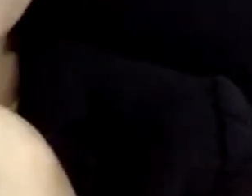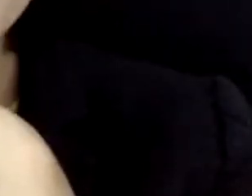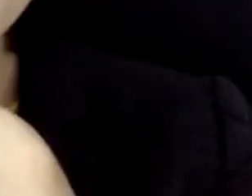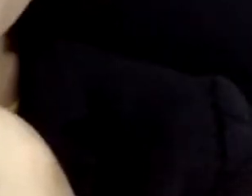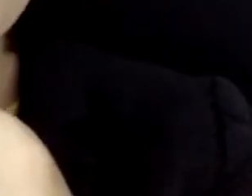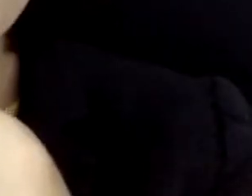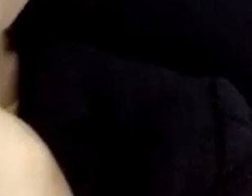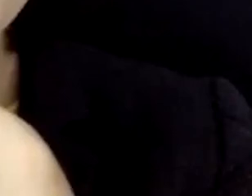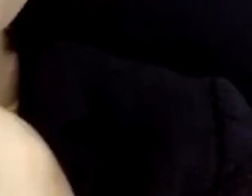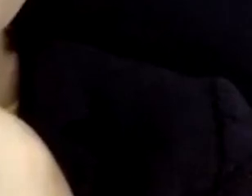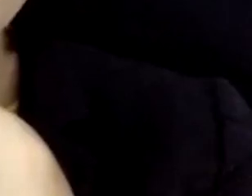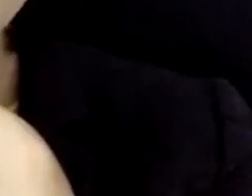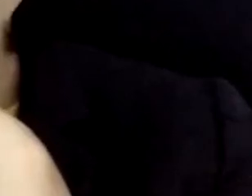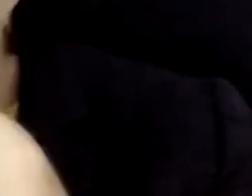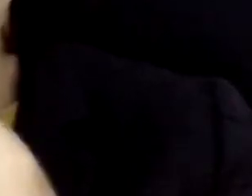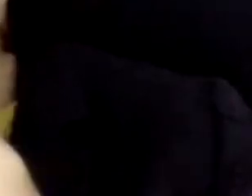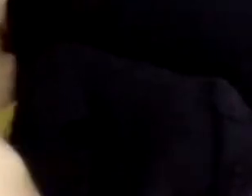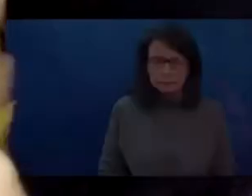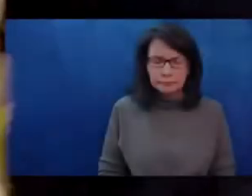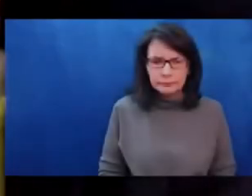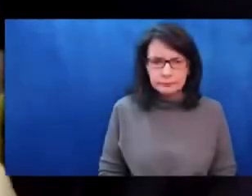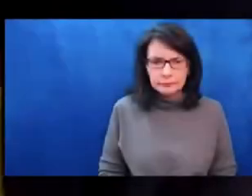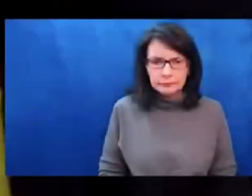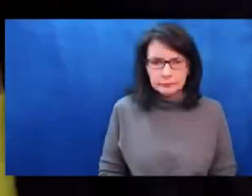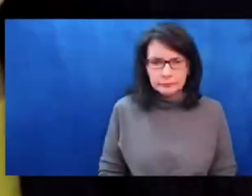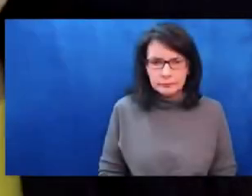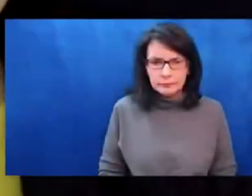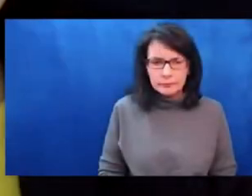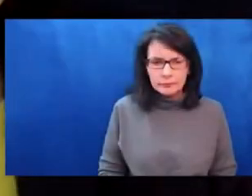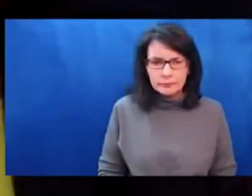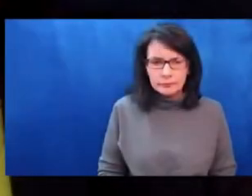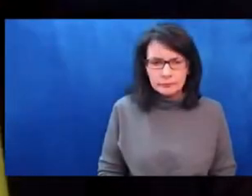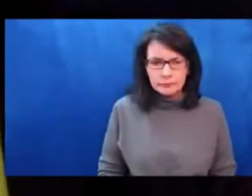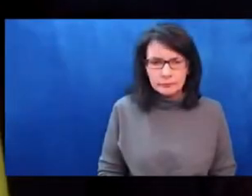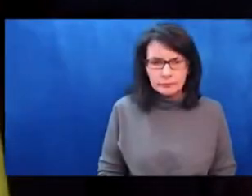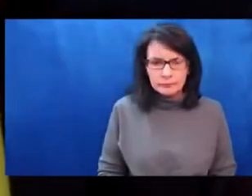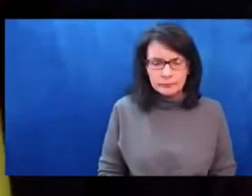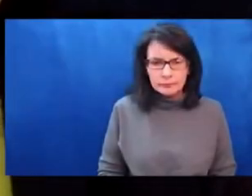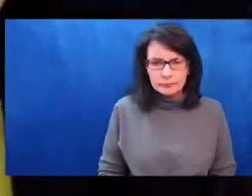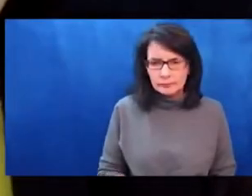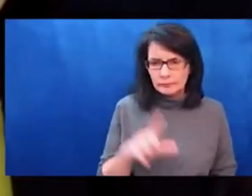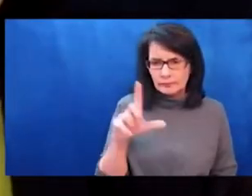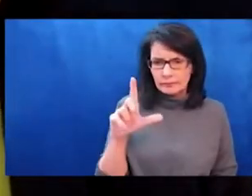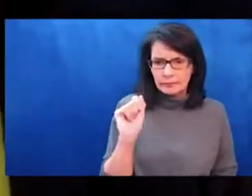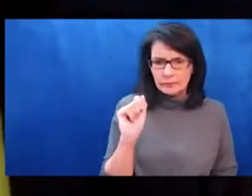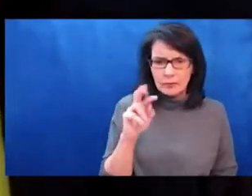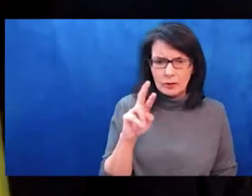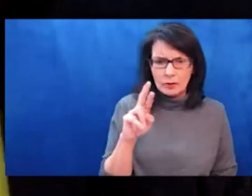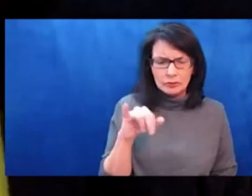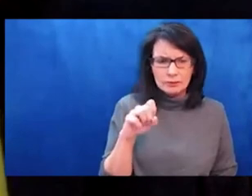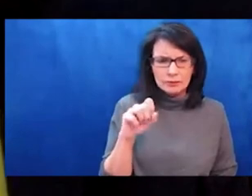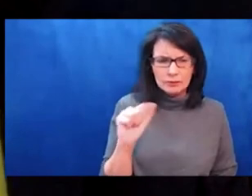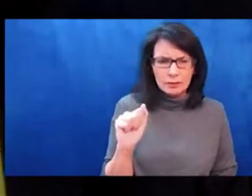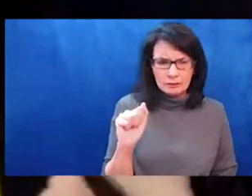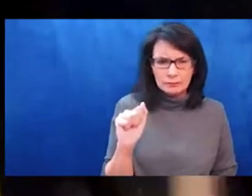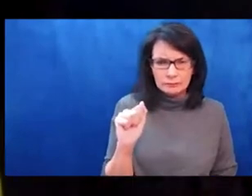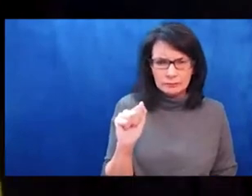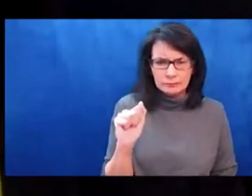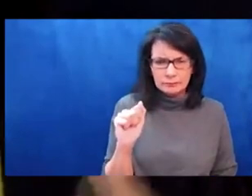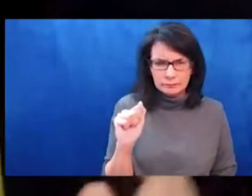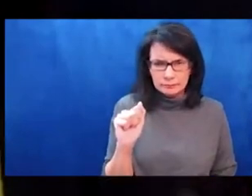much, Mohamed and all of you and I'm actually seeing some notes in the chat really recognizing all of the amazing